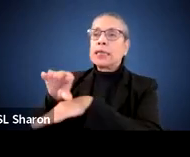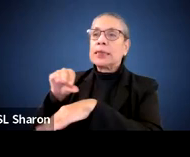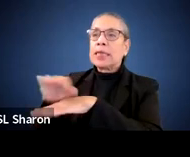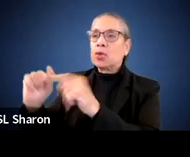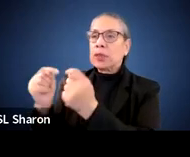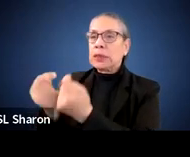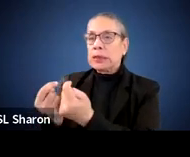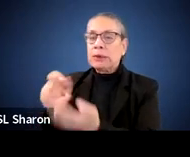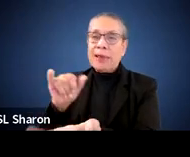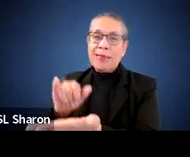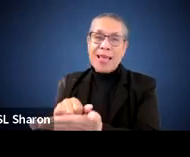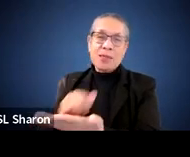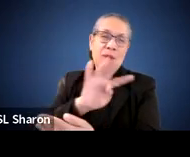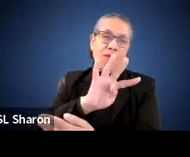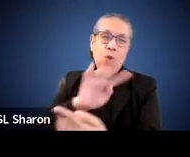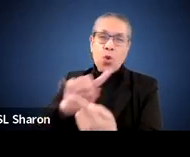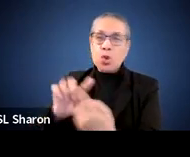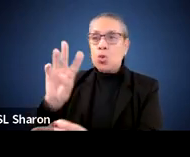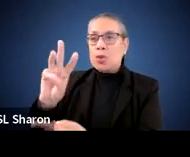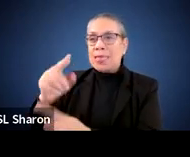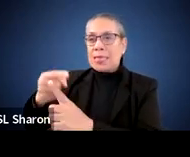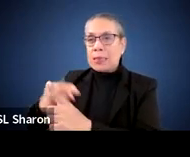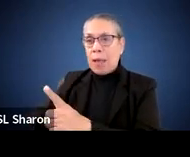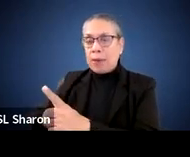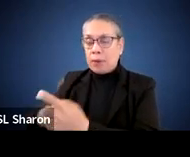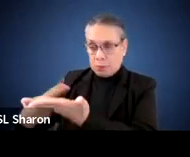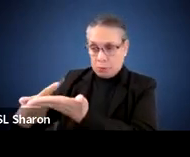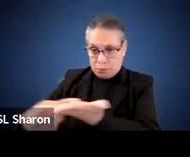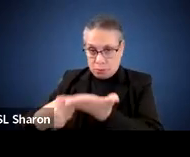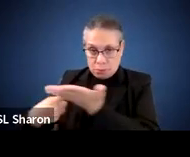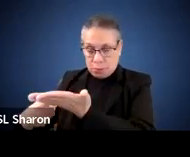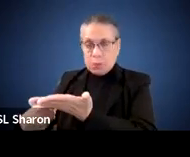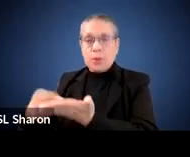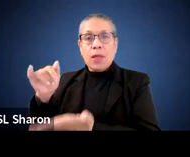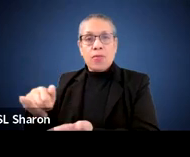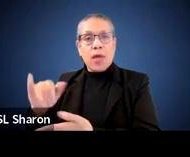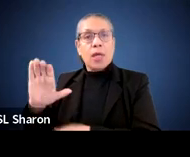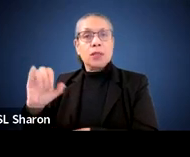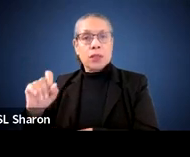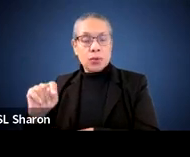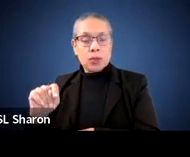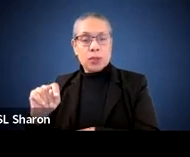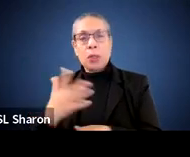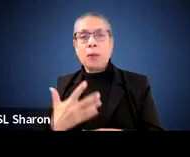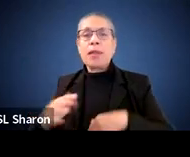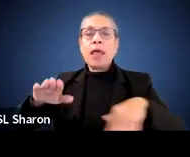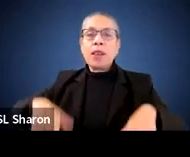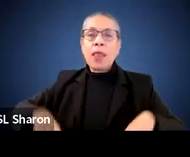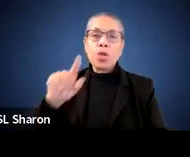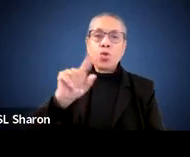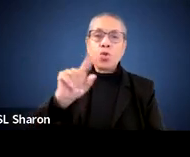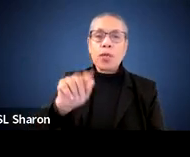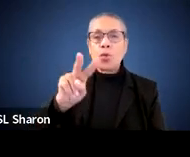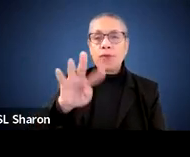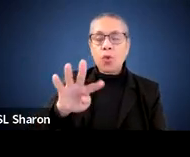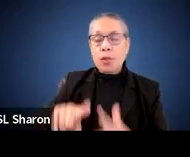between four and six months. With consultants on board in late 2024, early